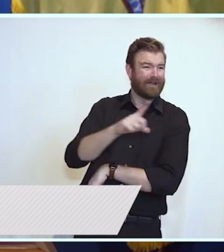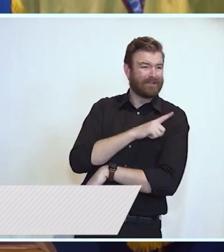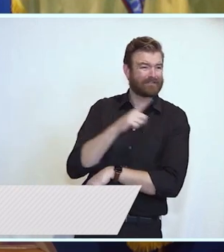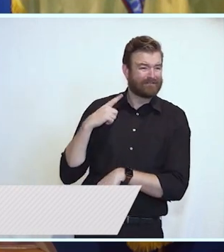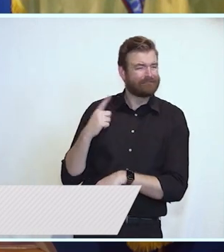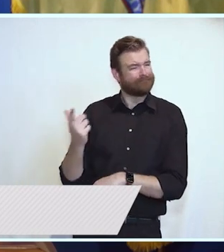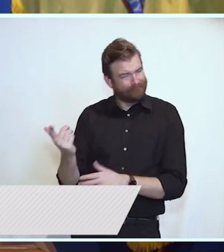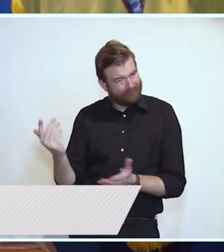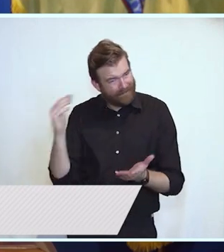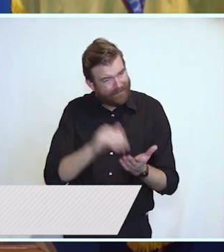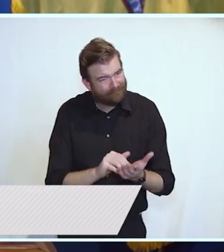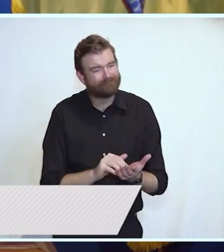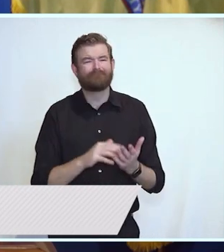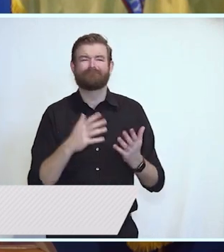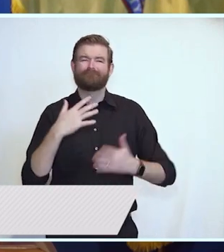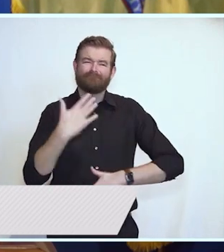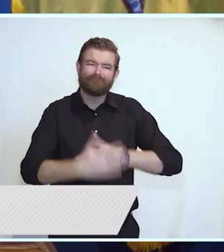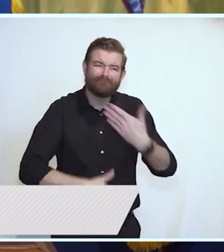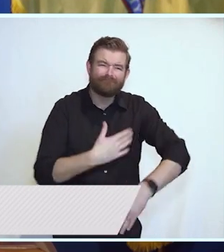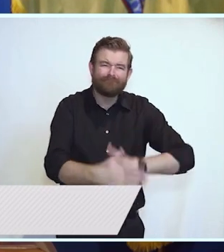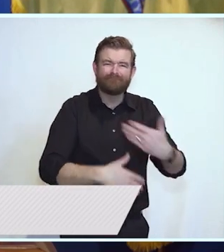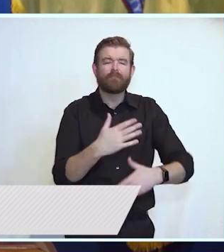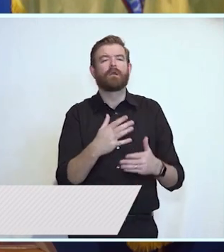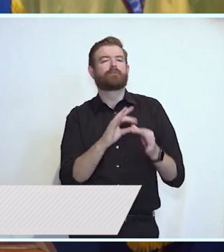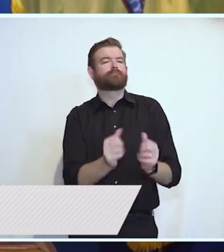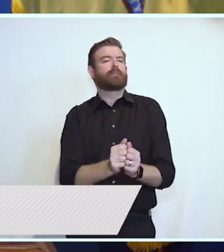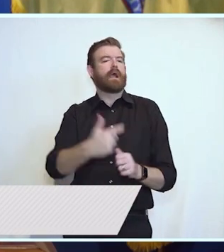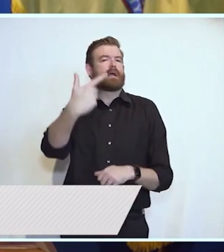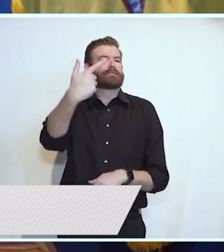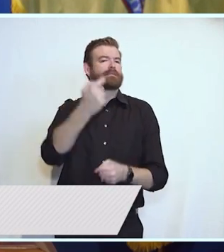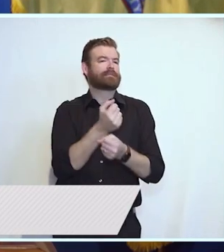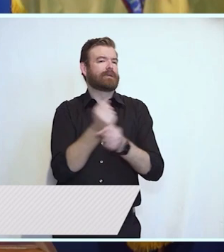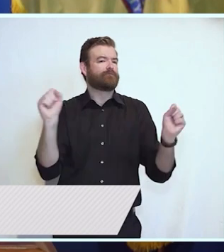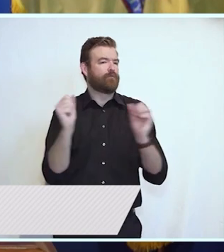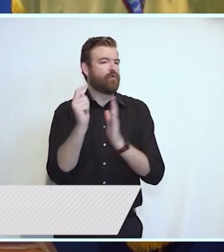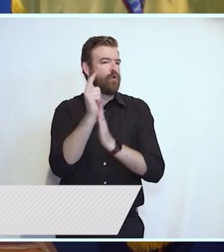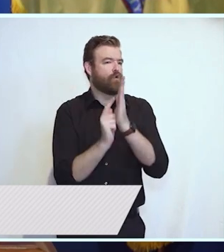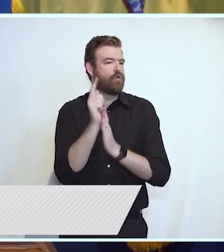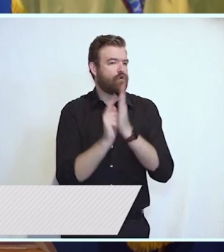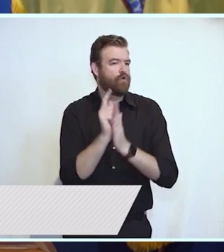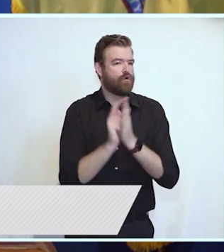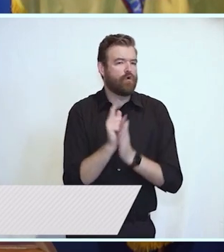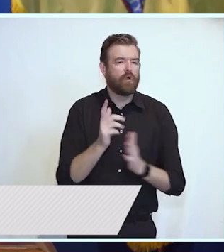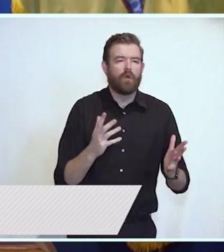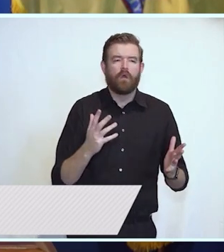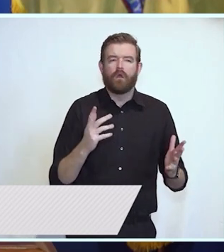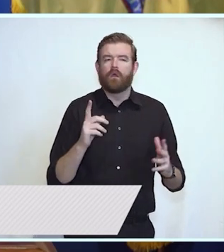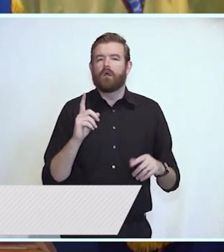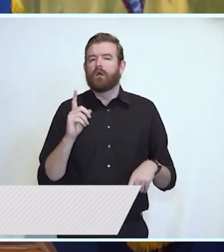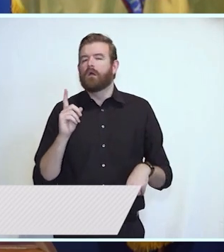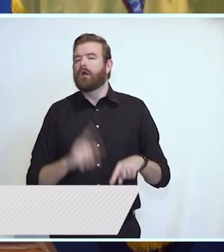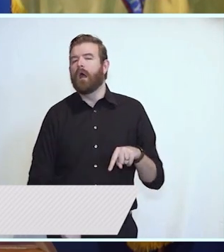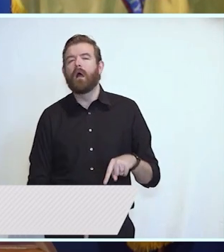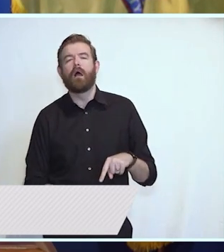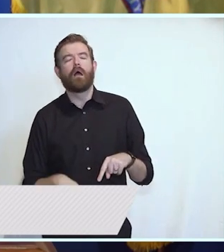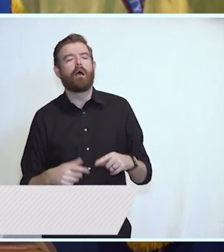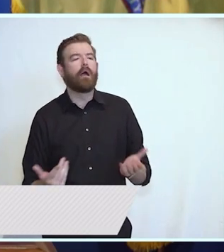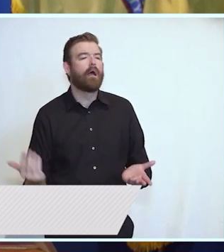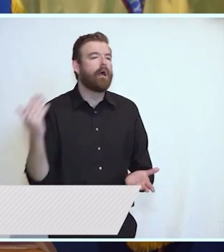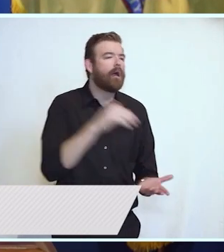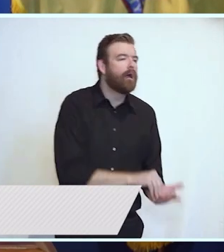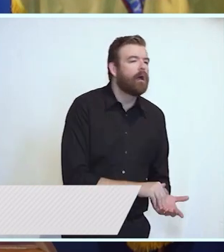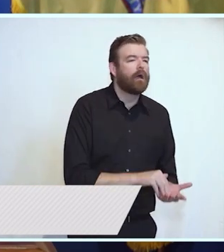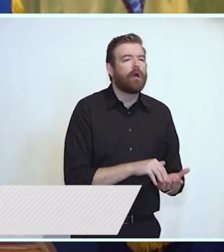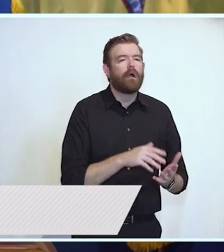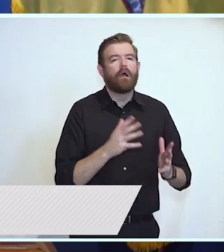next phase of common sense and comprehensive gun safety reforms. We cannot go another year without closing dangerous